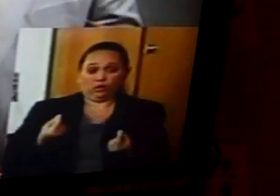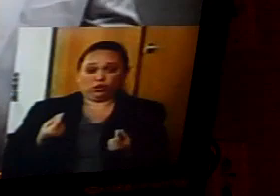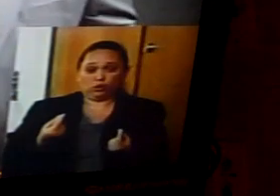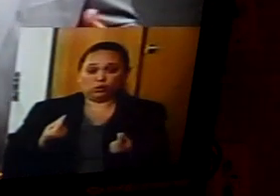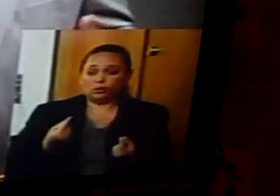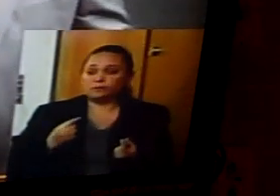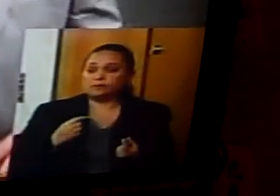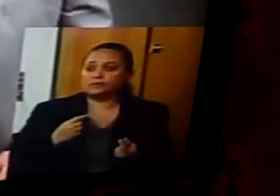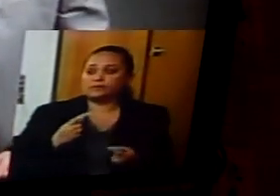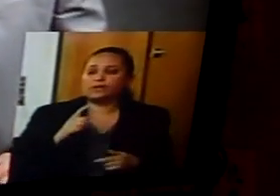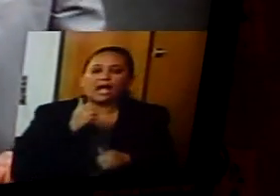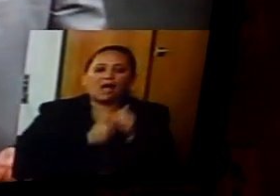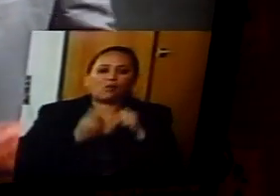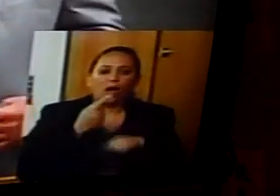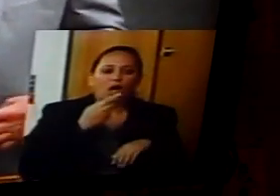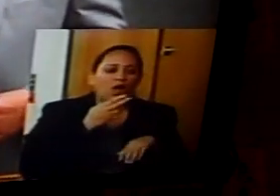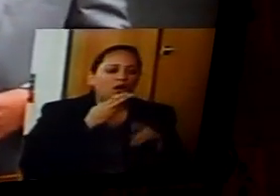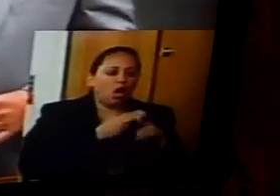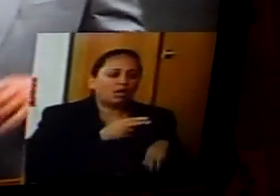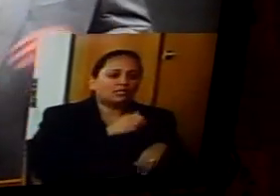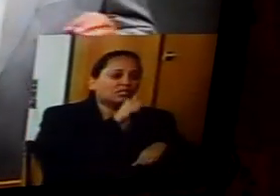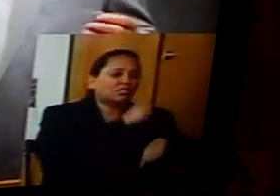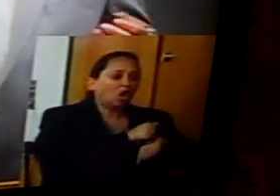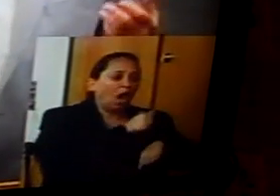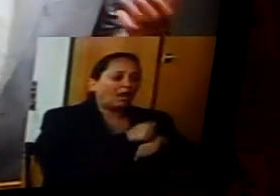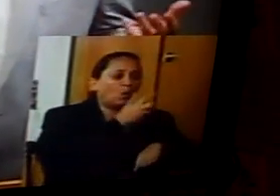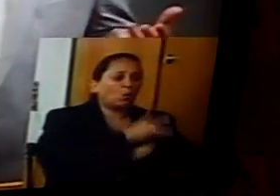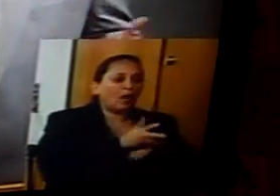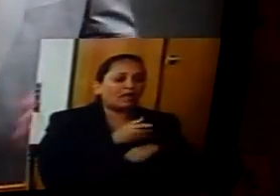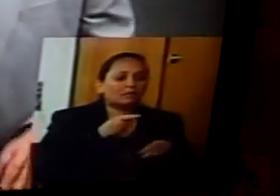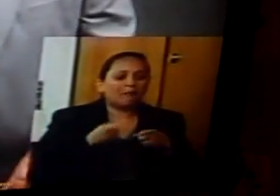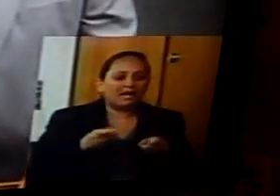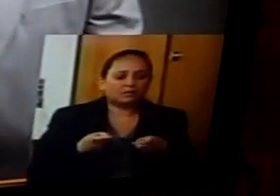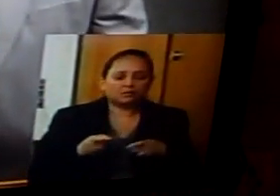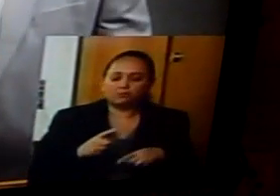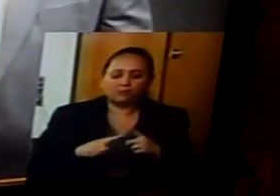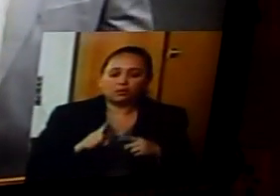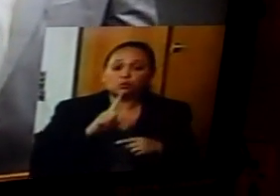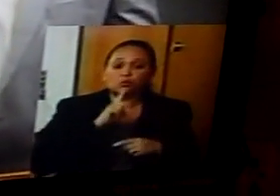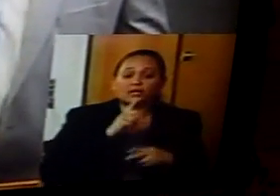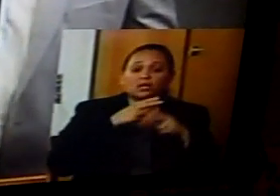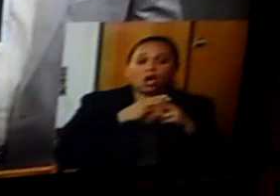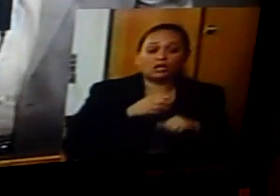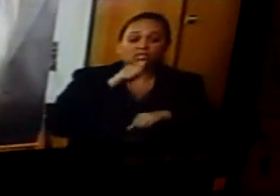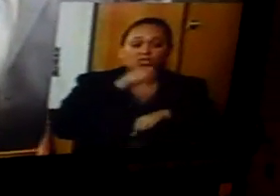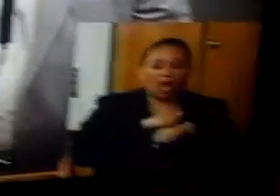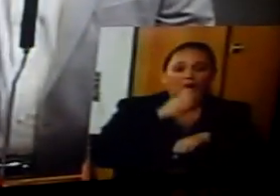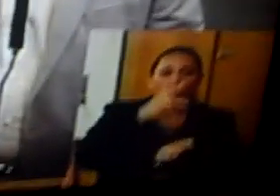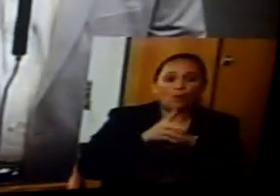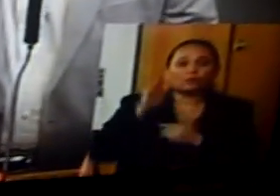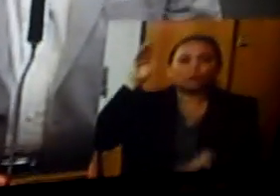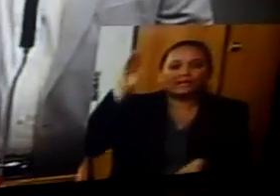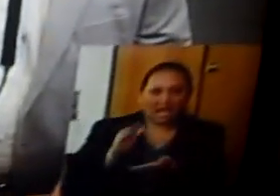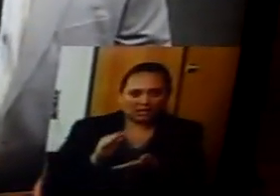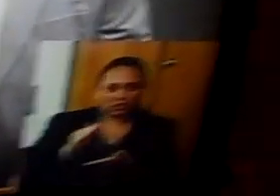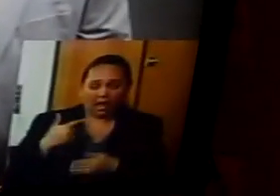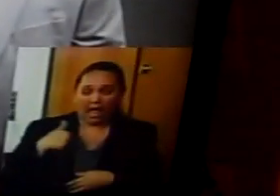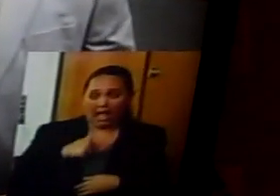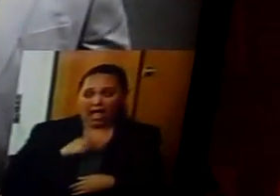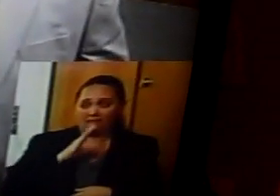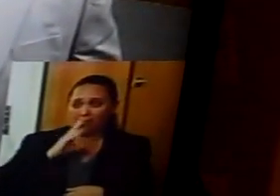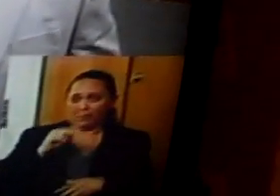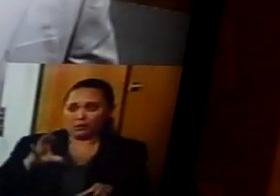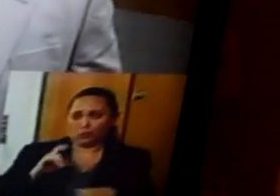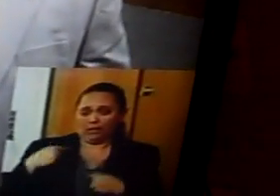solid, everybody calls it solid waste management, it's solid waste reduction. And I've been doing this for about